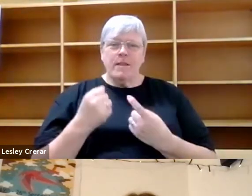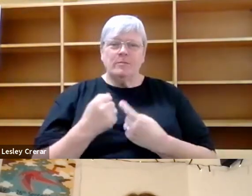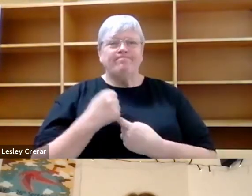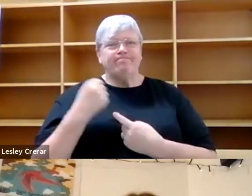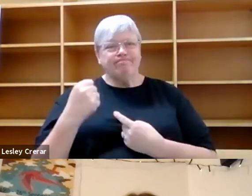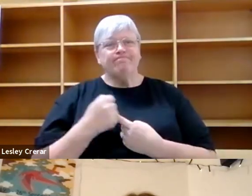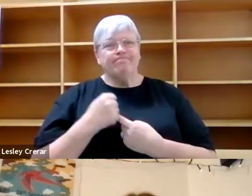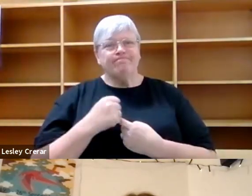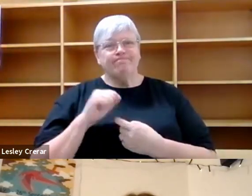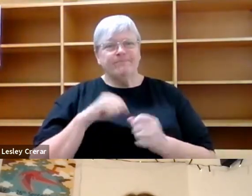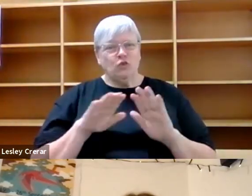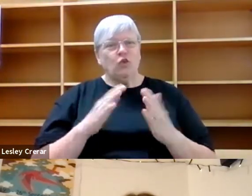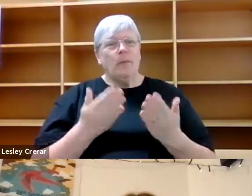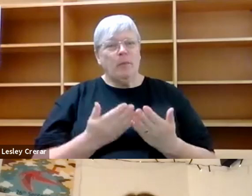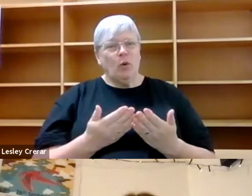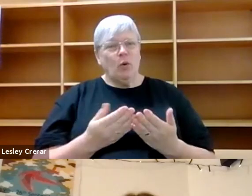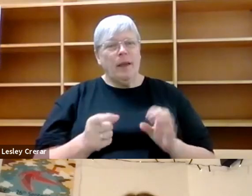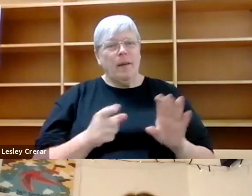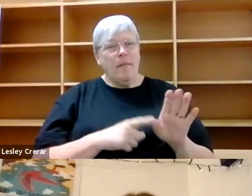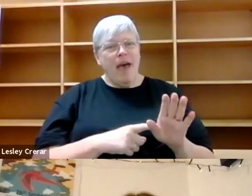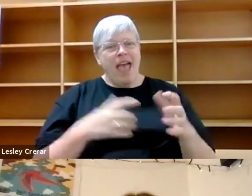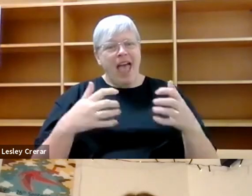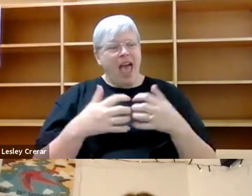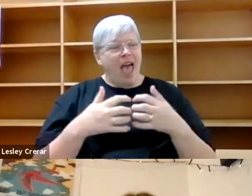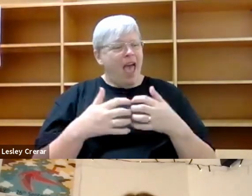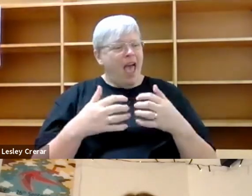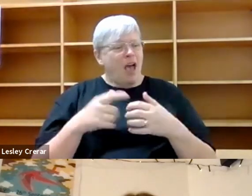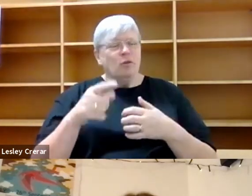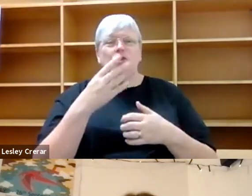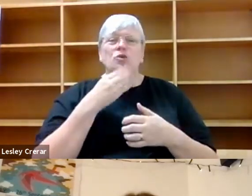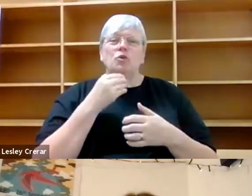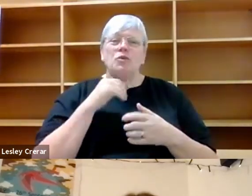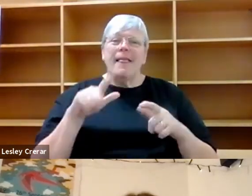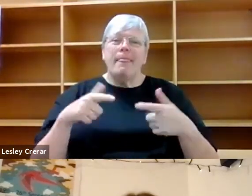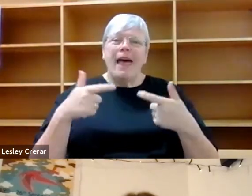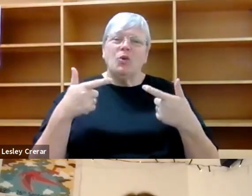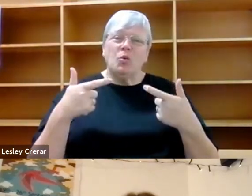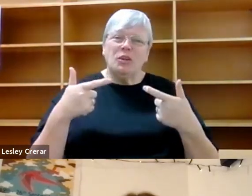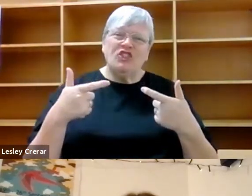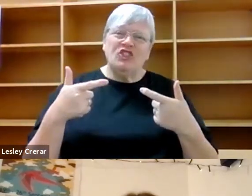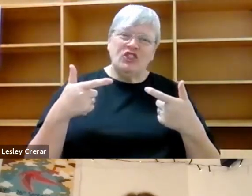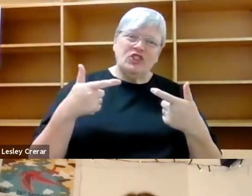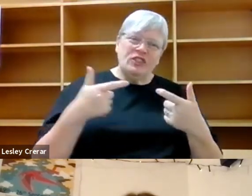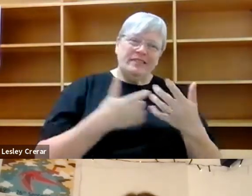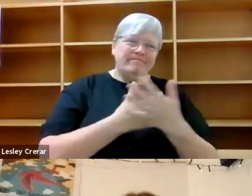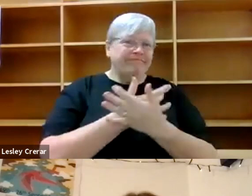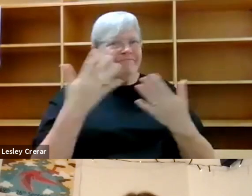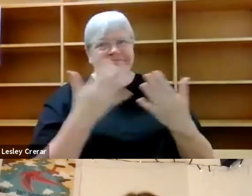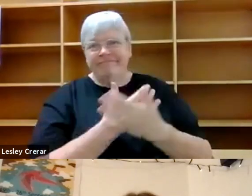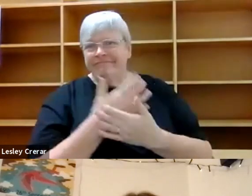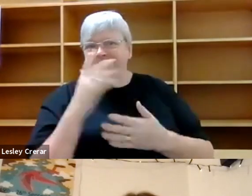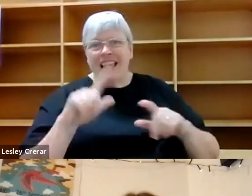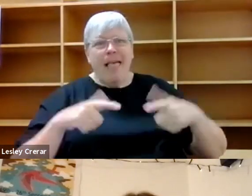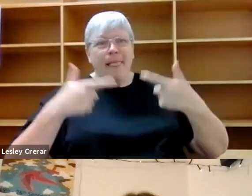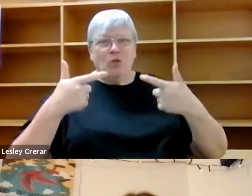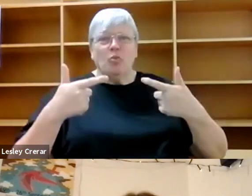book by the way that you use language. Um, multiple languages. It's, it's a kind of a book